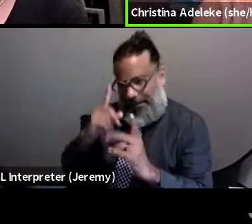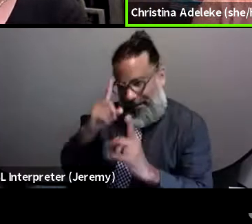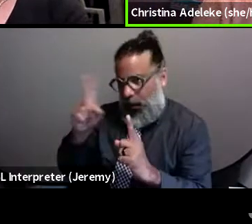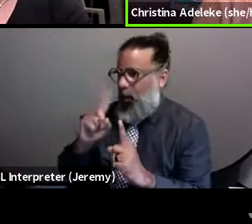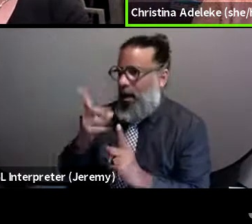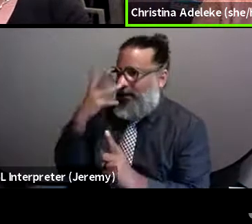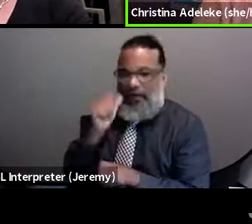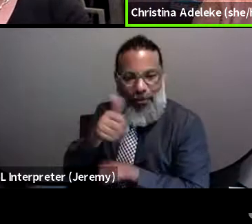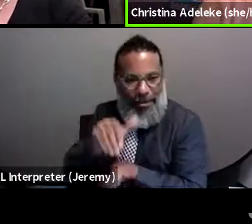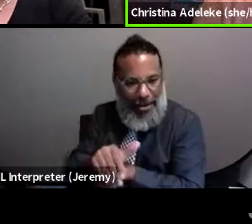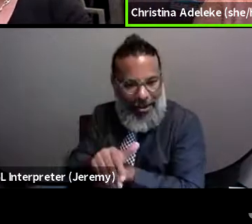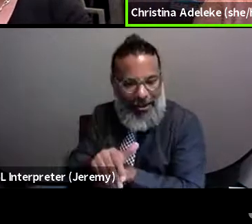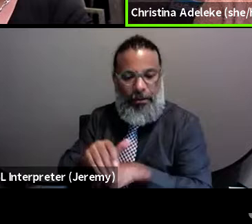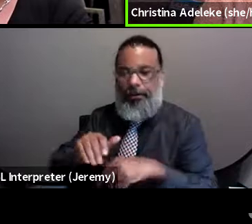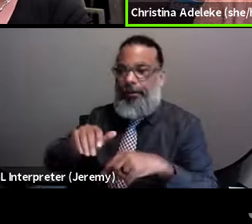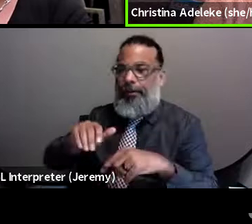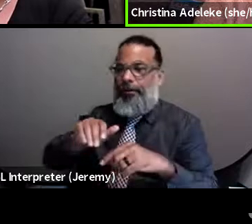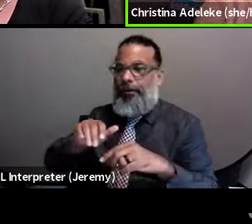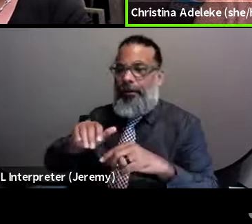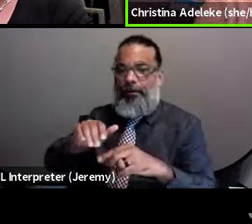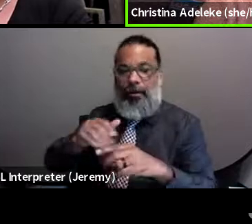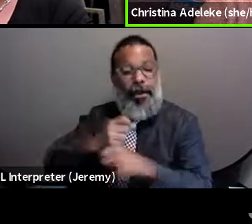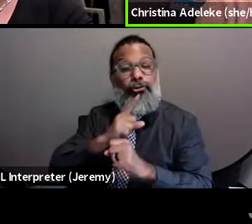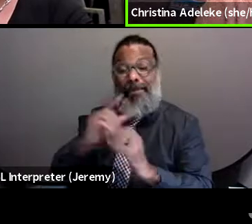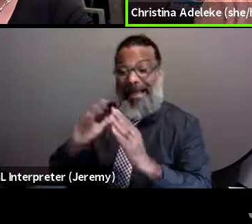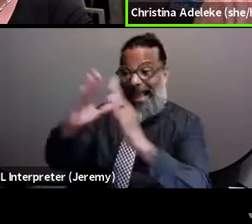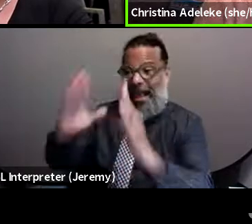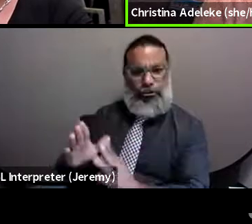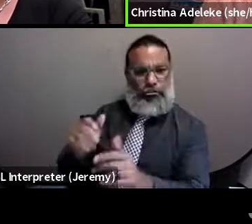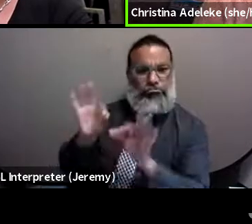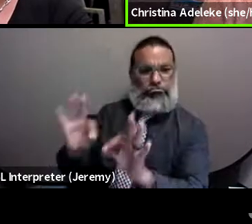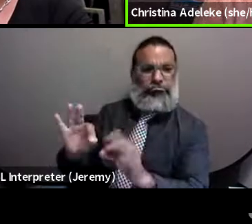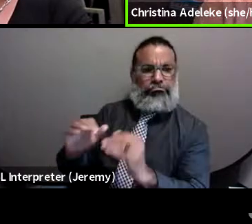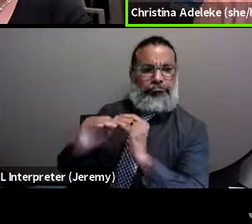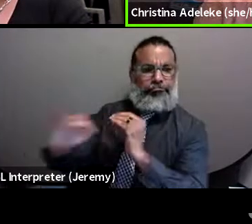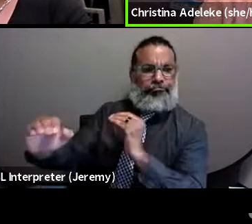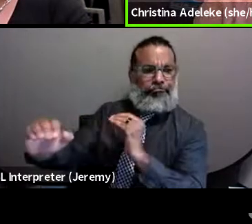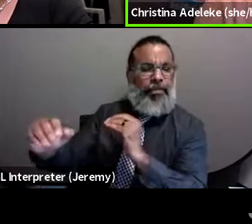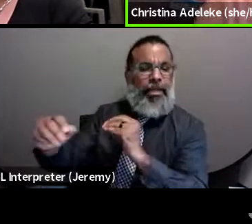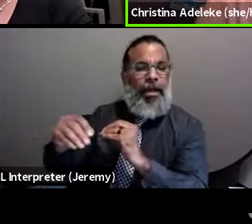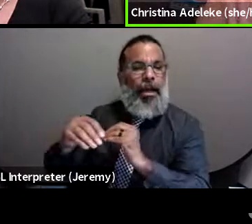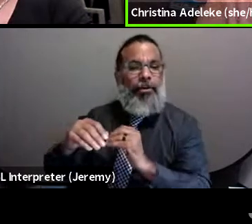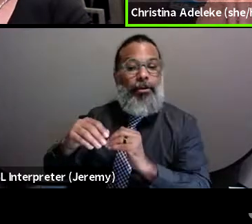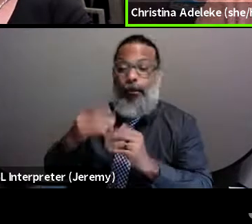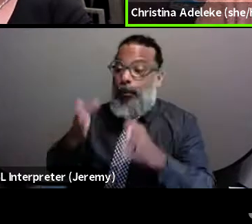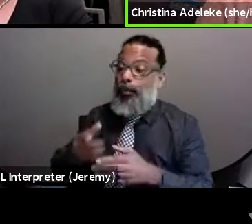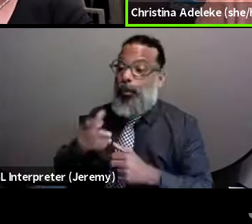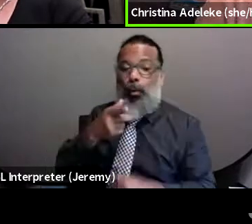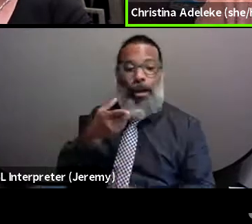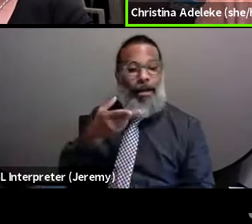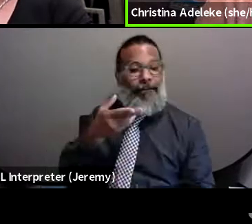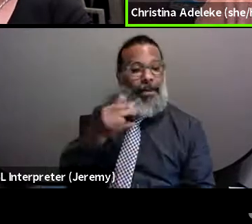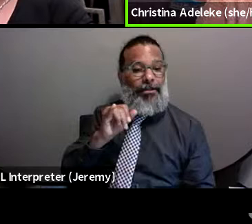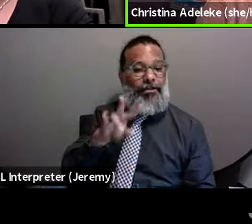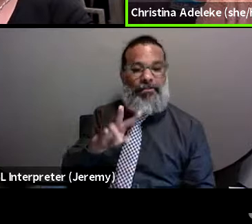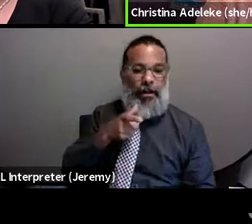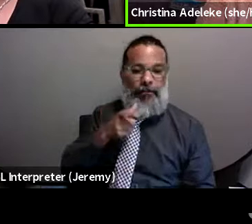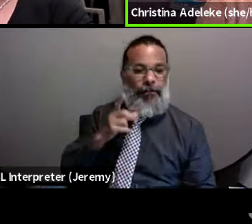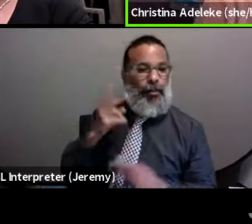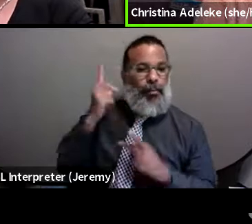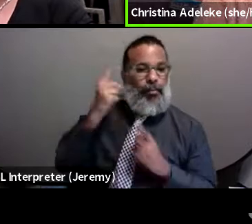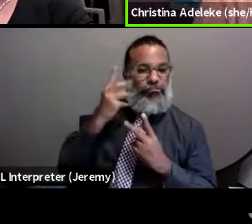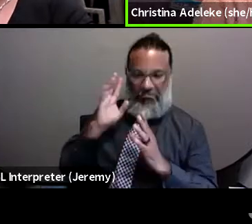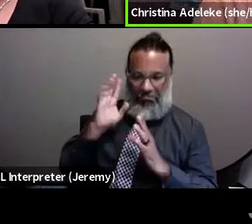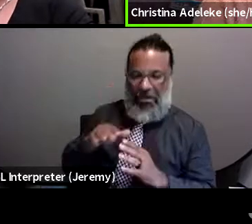um, making sure that housing isn't something that people living with HIV have to worry about is something that we advocate a lot